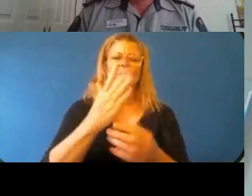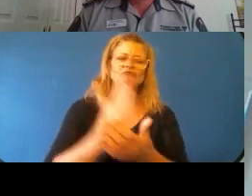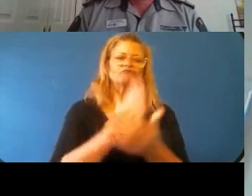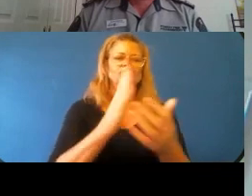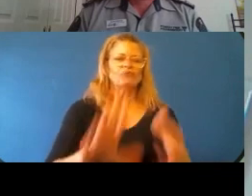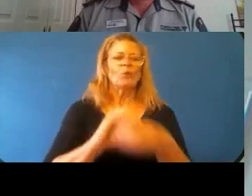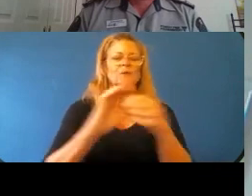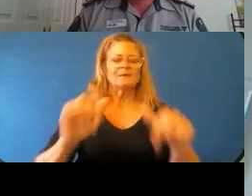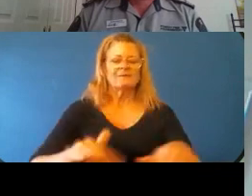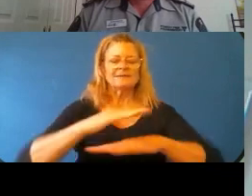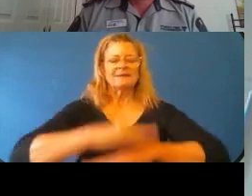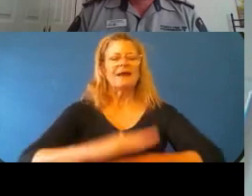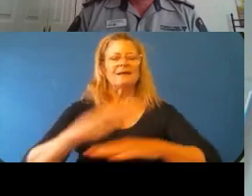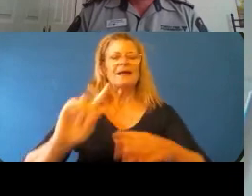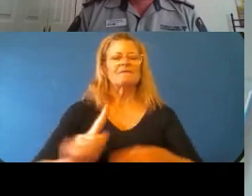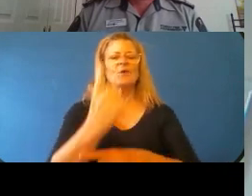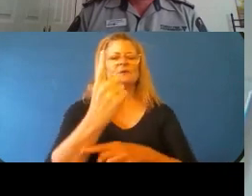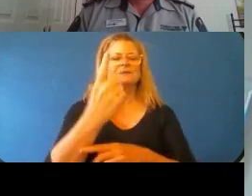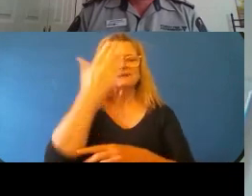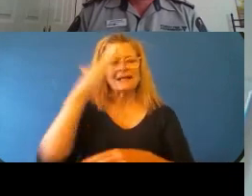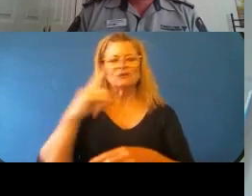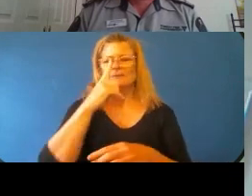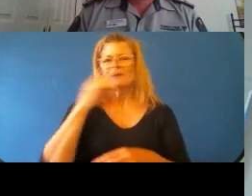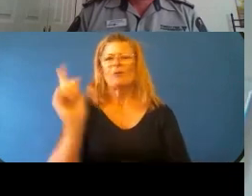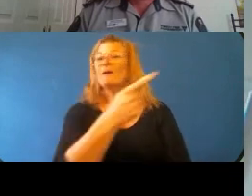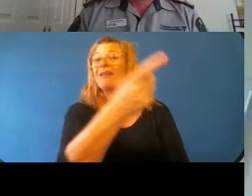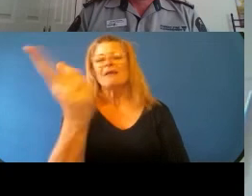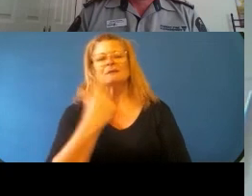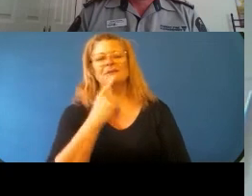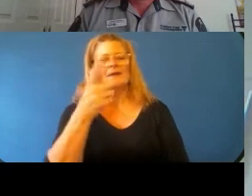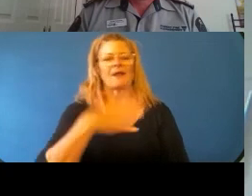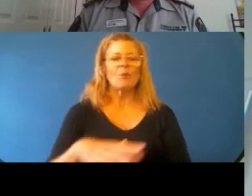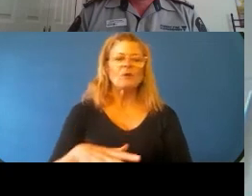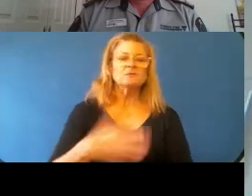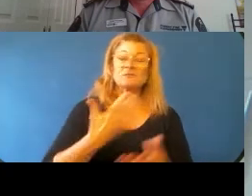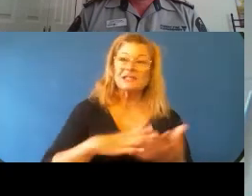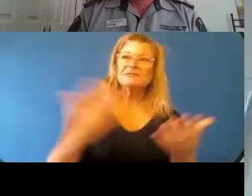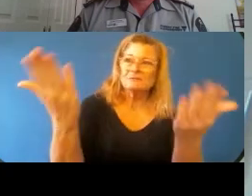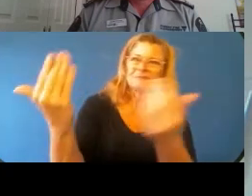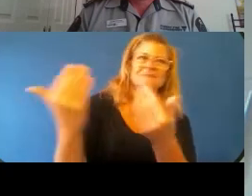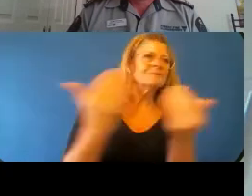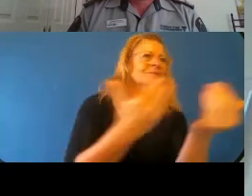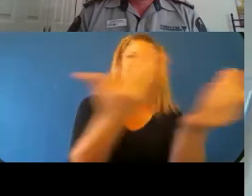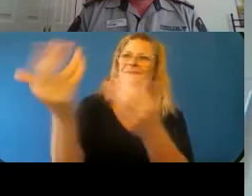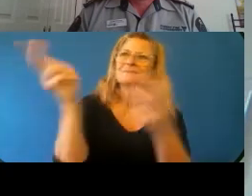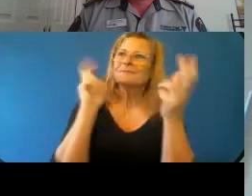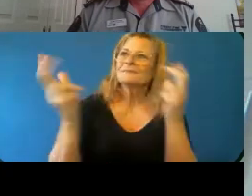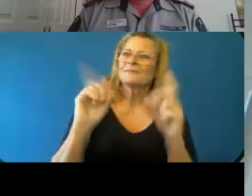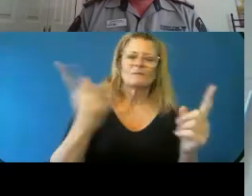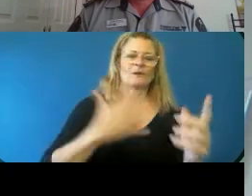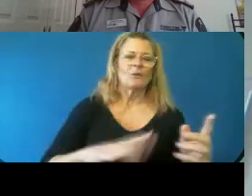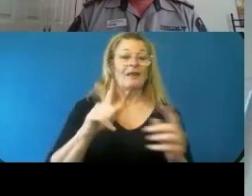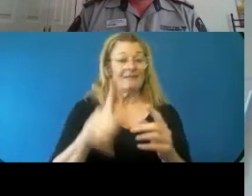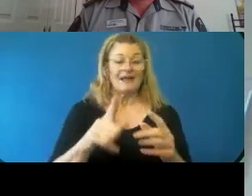saying that they want. That must be the guiding feature. And then that creates the opportunity for a partnership.